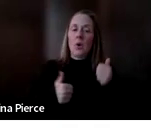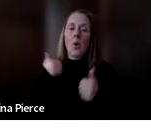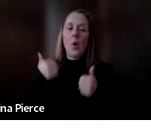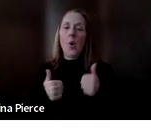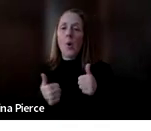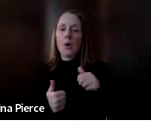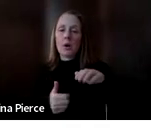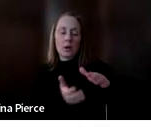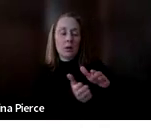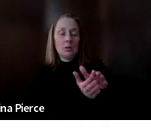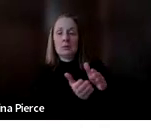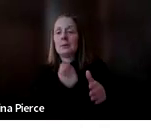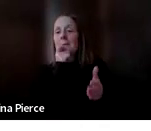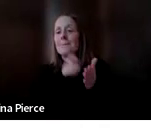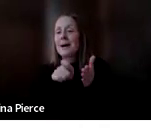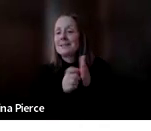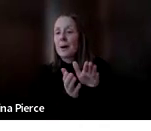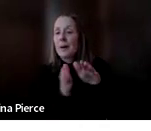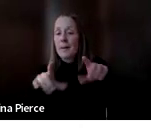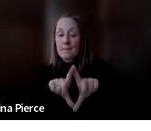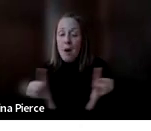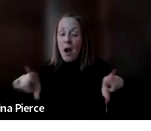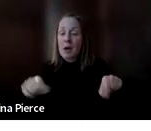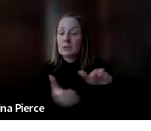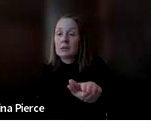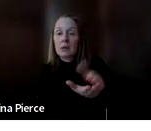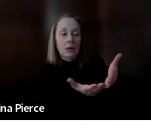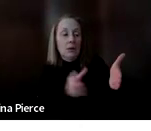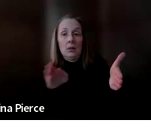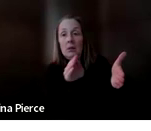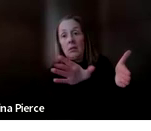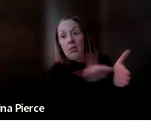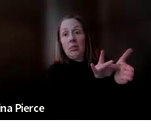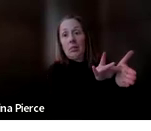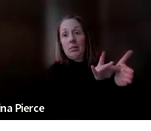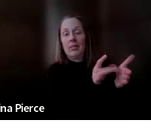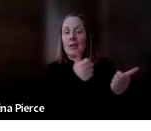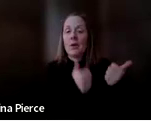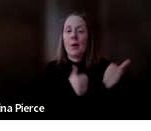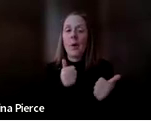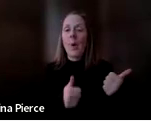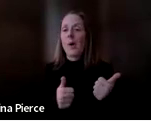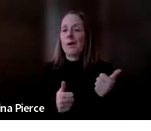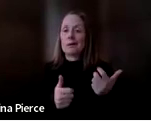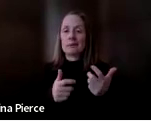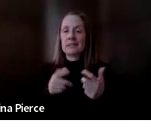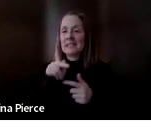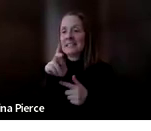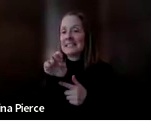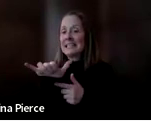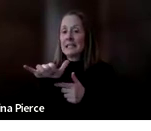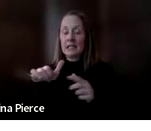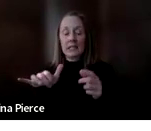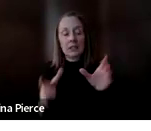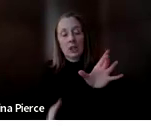pencil boxes or their agendas or planners, known people carrying them on key rings or lanyards. I've seen them